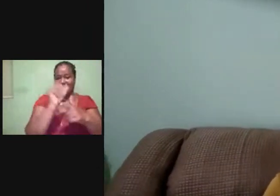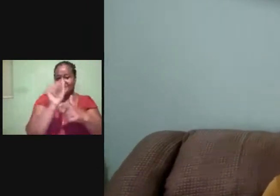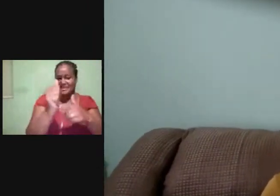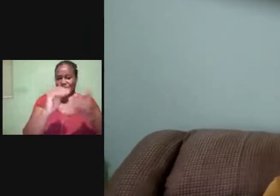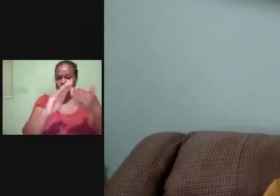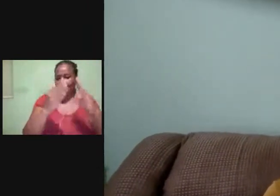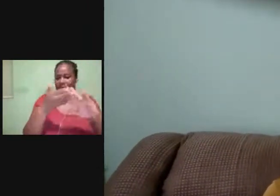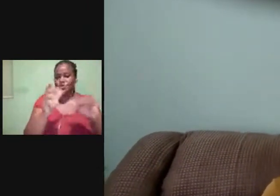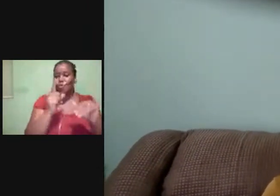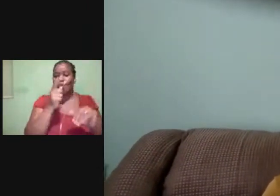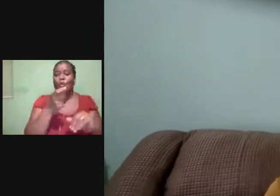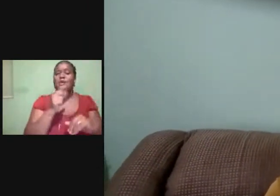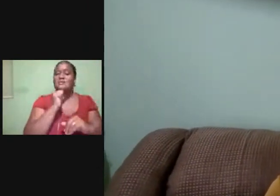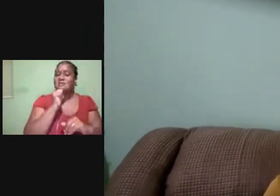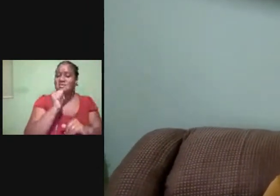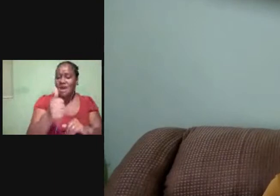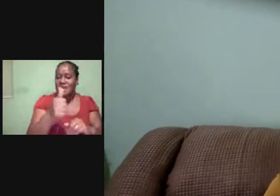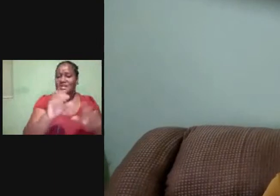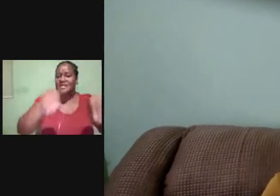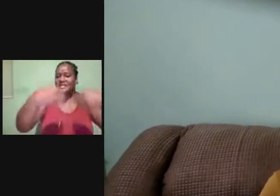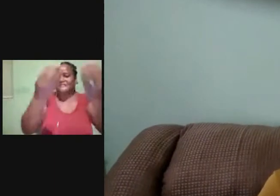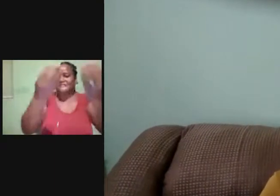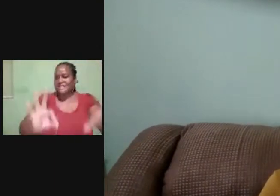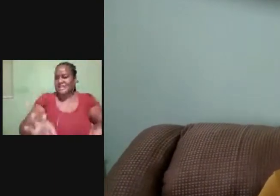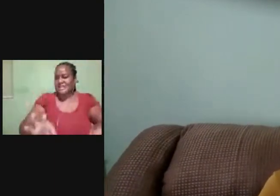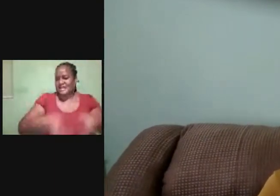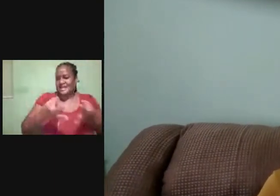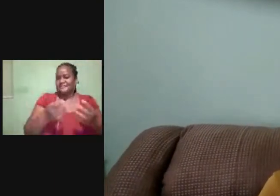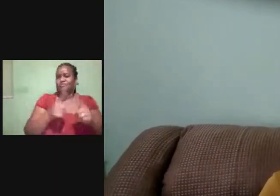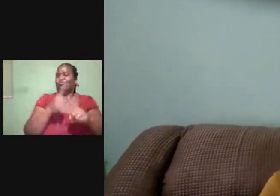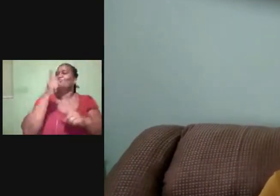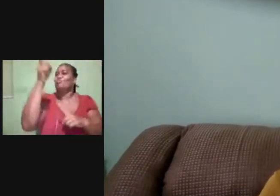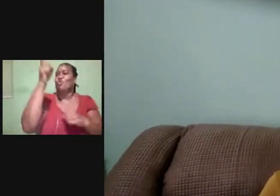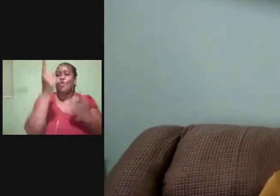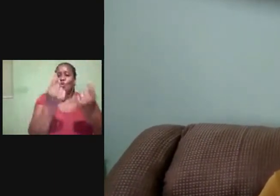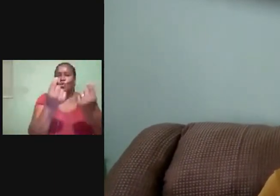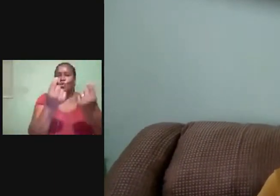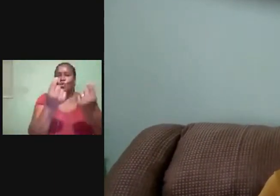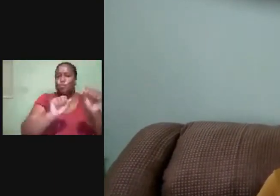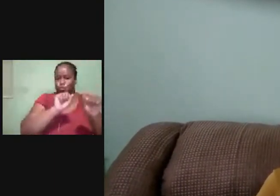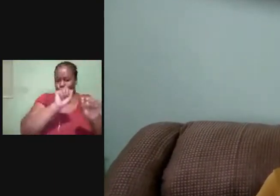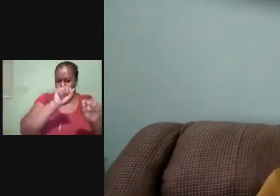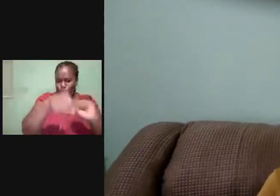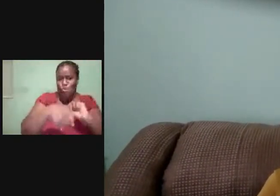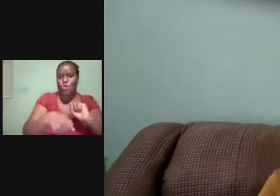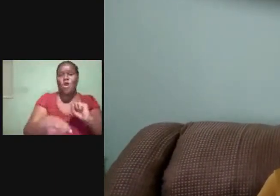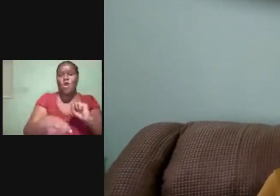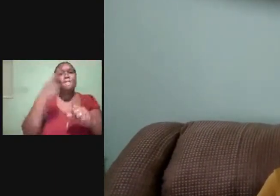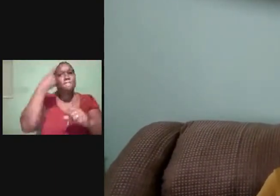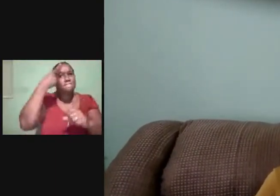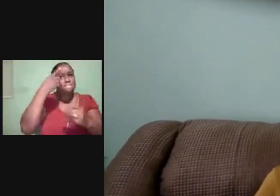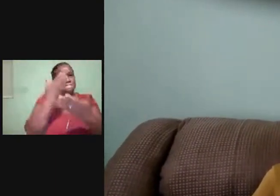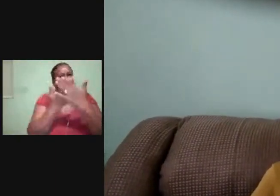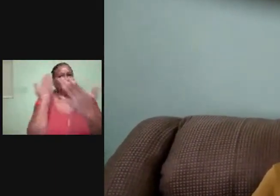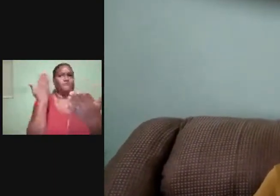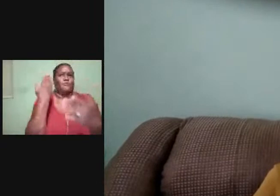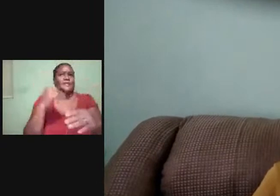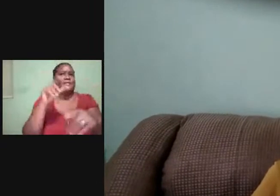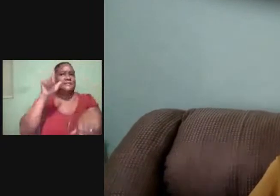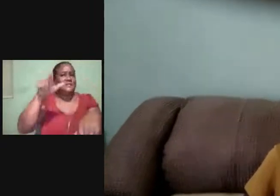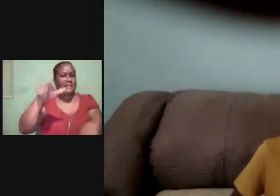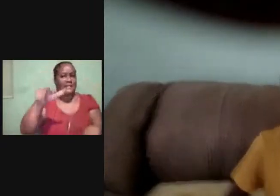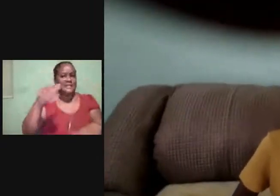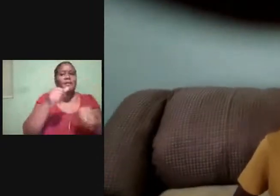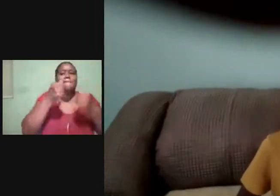are not giving their lives to you, will do so before the eternal eternal name. Bless us, Lord. I pray.